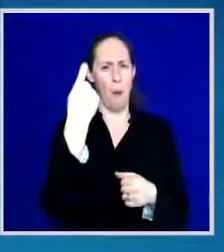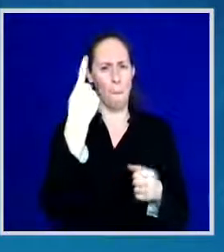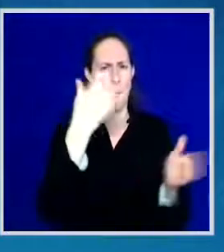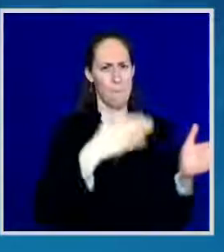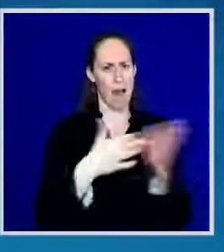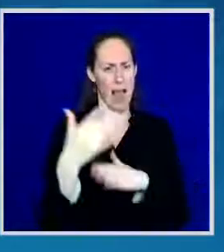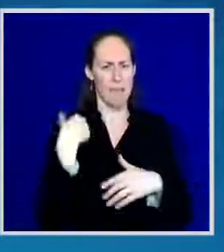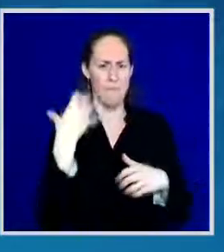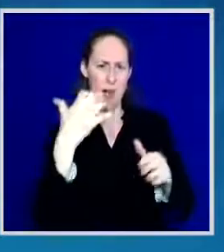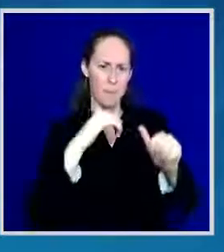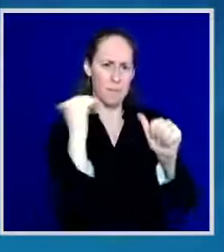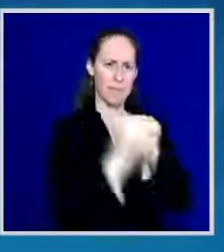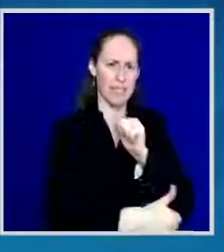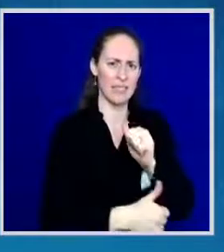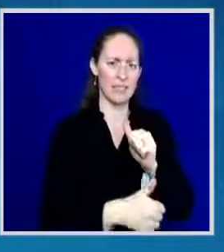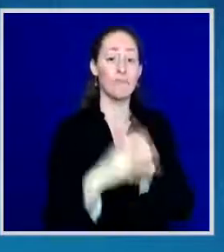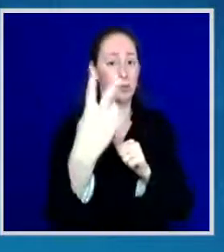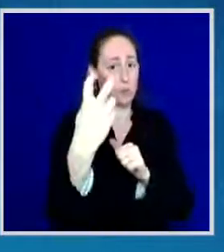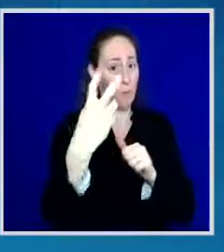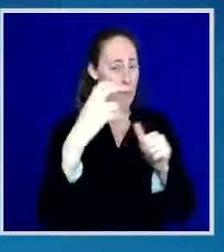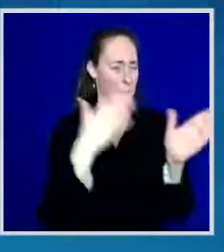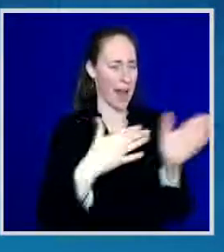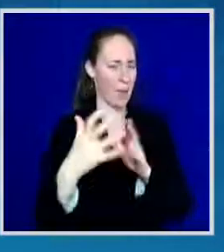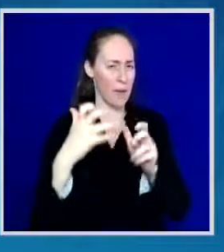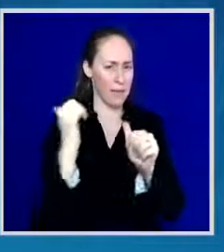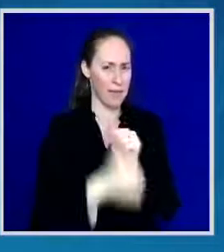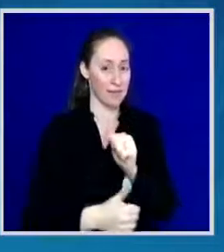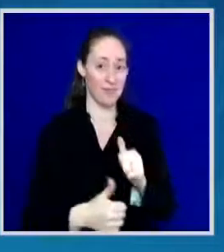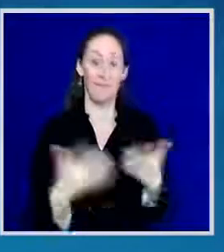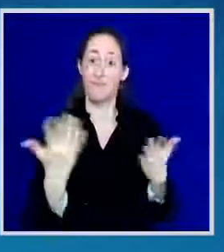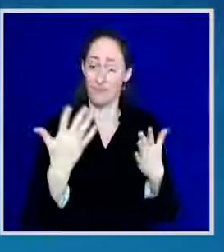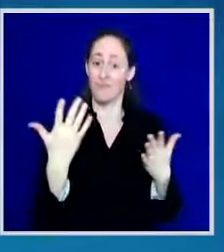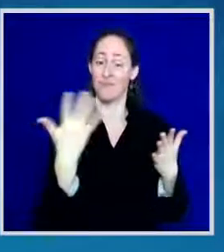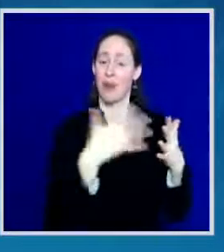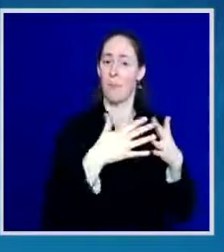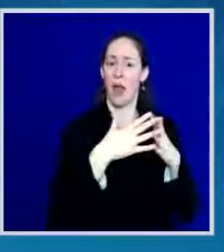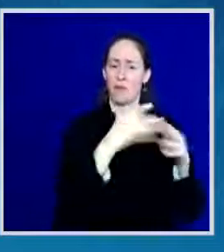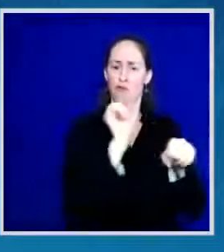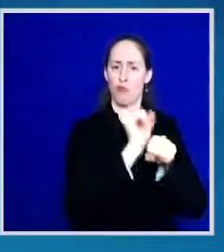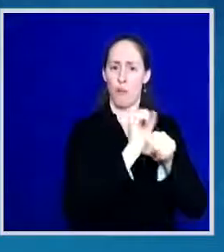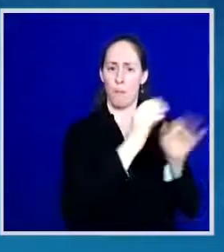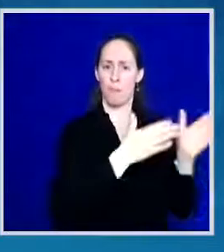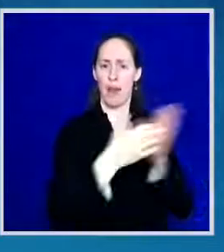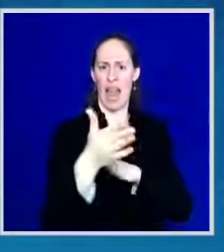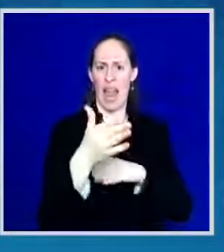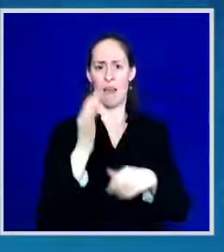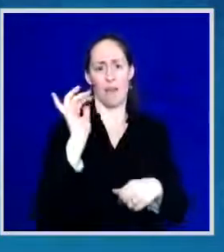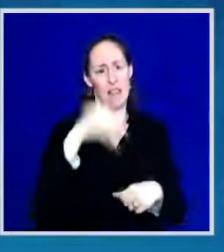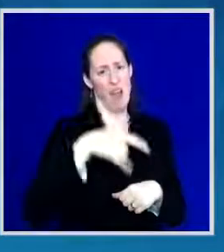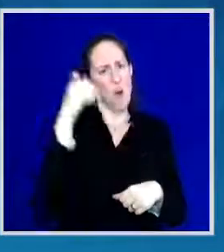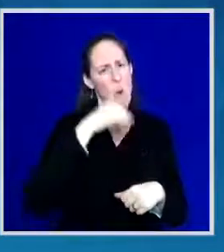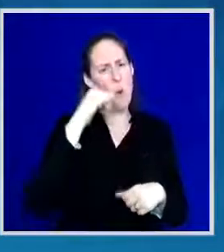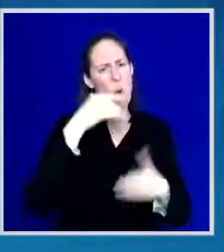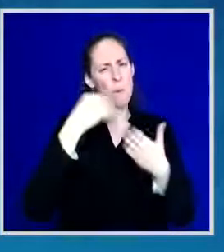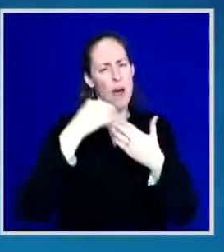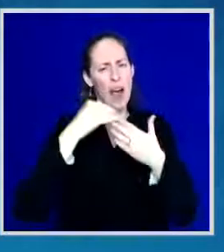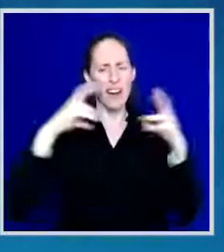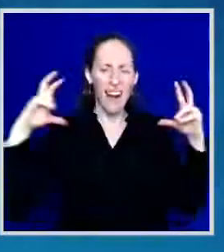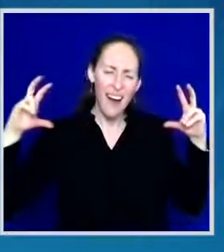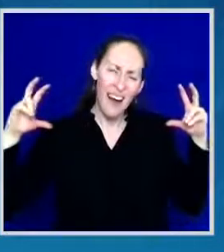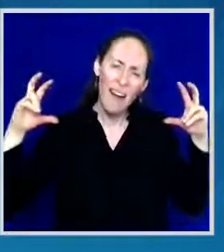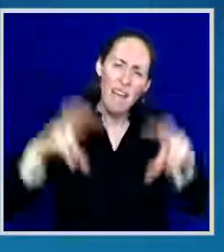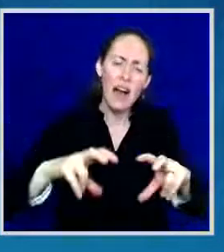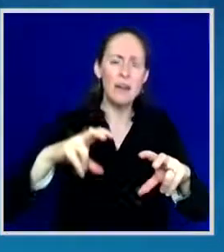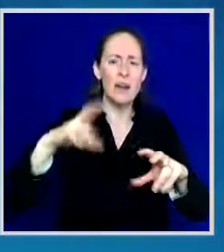first is the American Jobs Plan. It will be the largest job investment that our nation has made since World